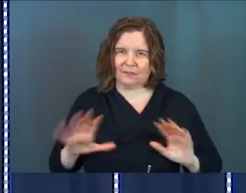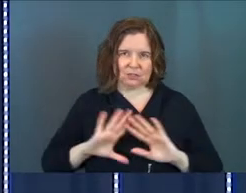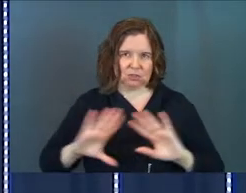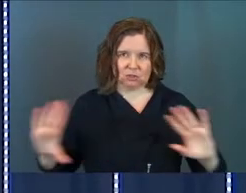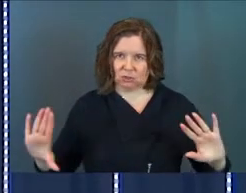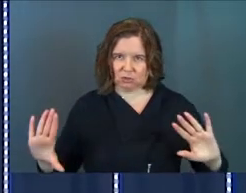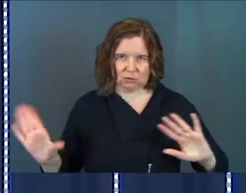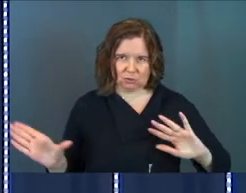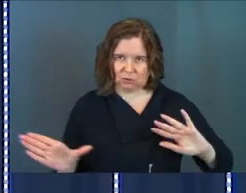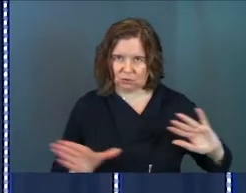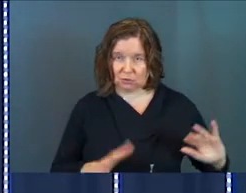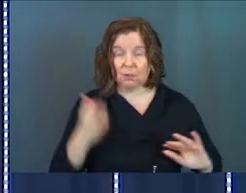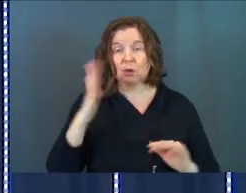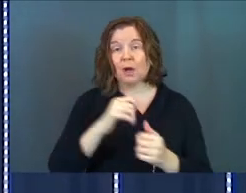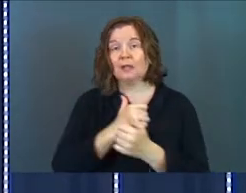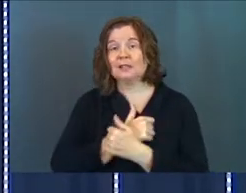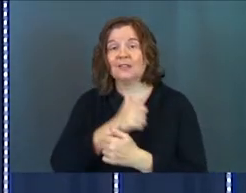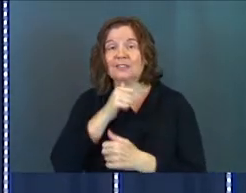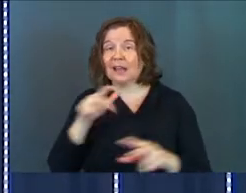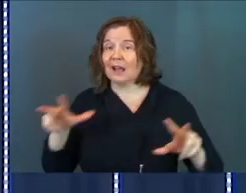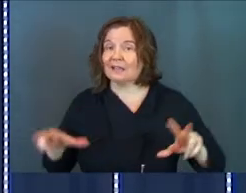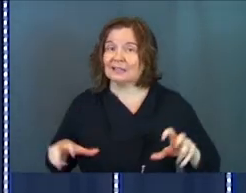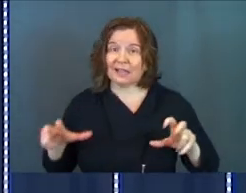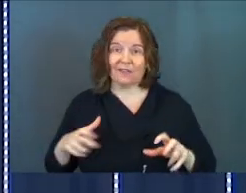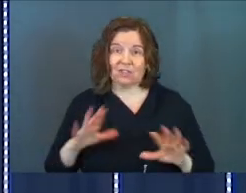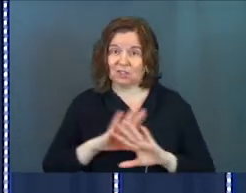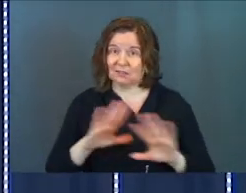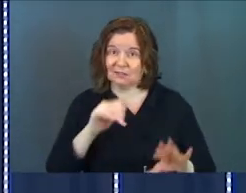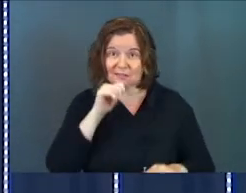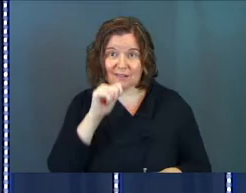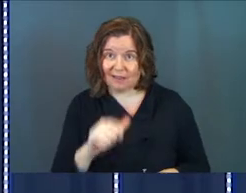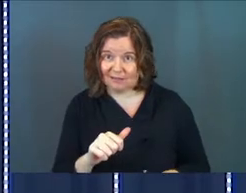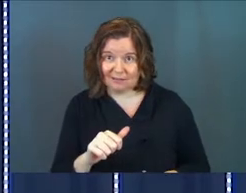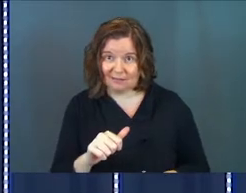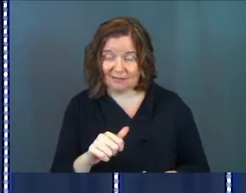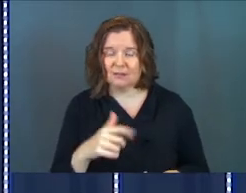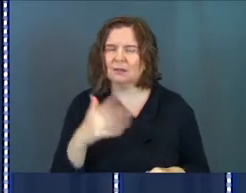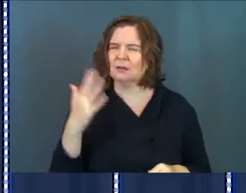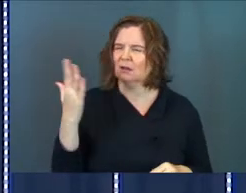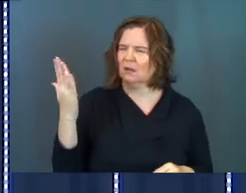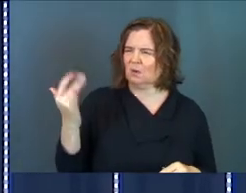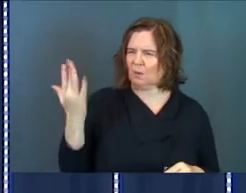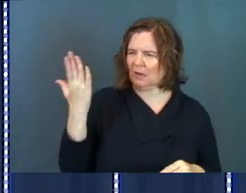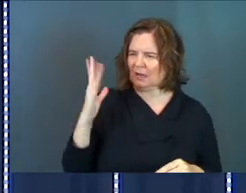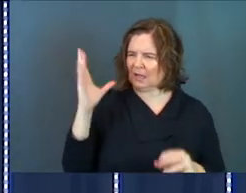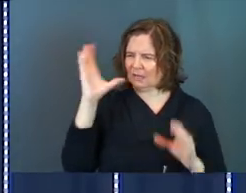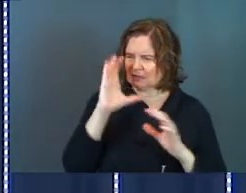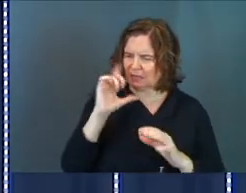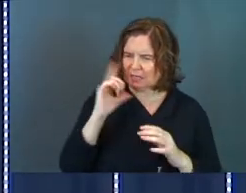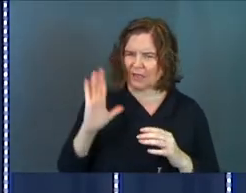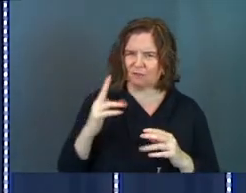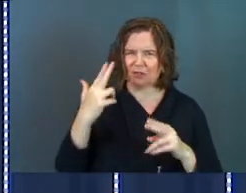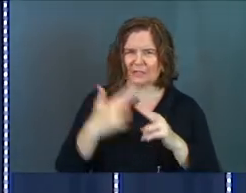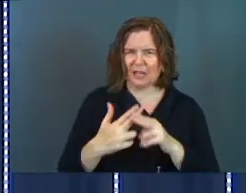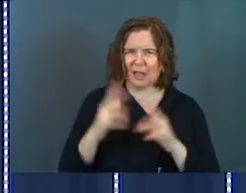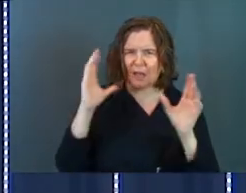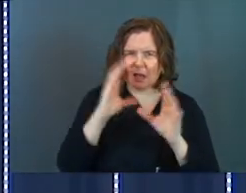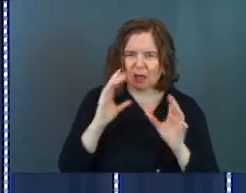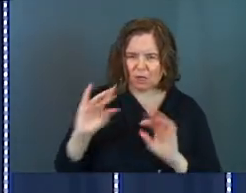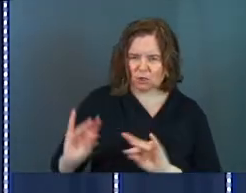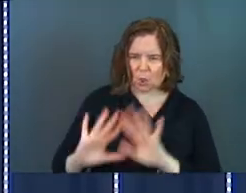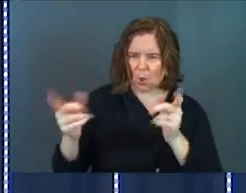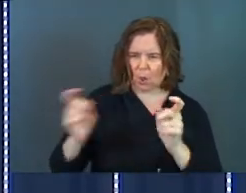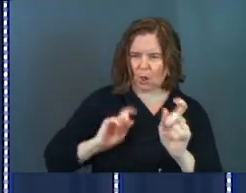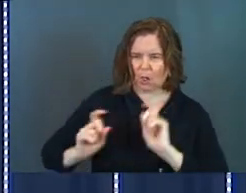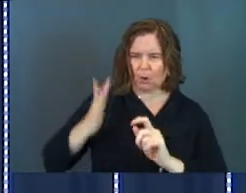nature. So God's love is not selfish in its nature. So then why does God seek after his name and after his